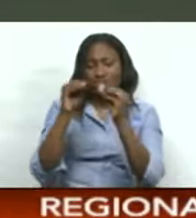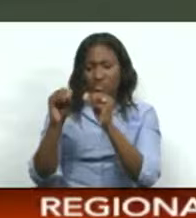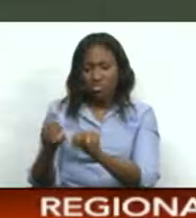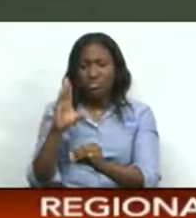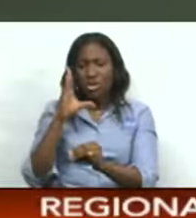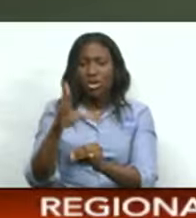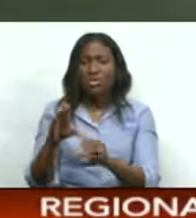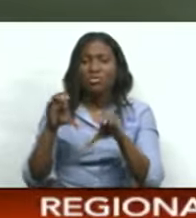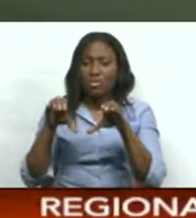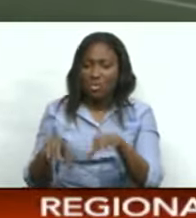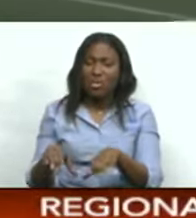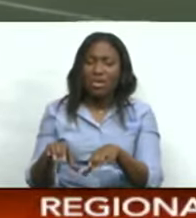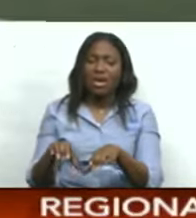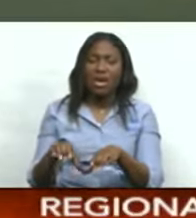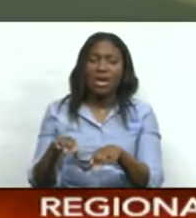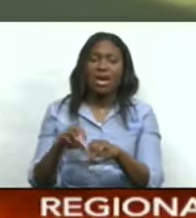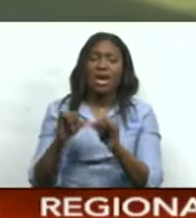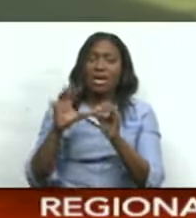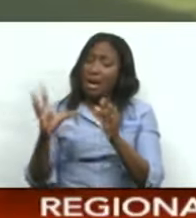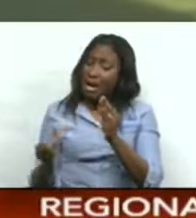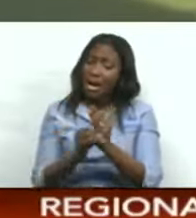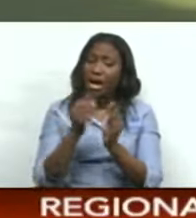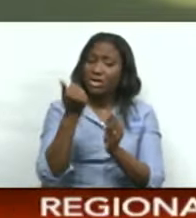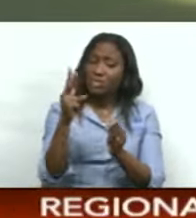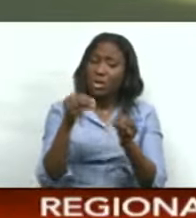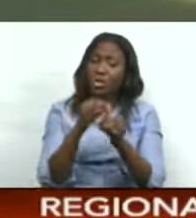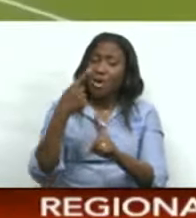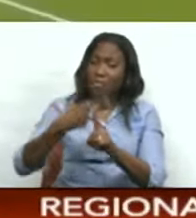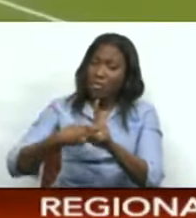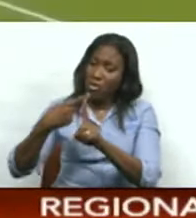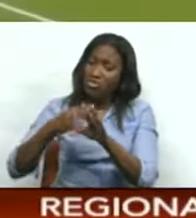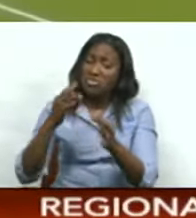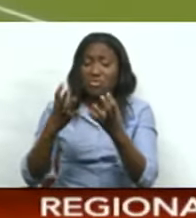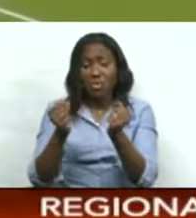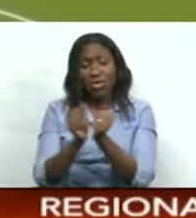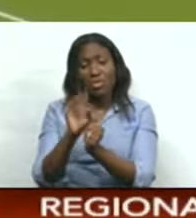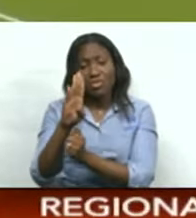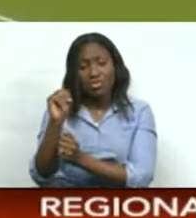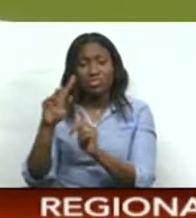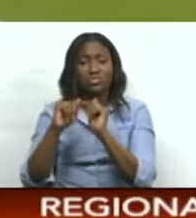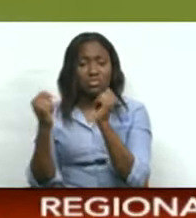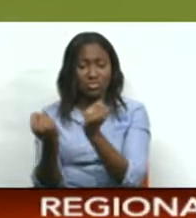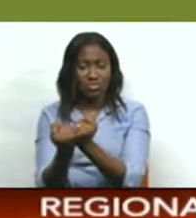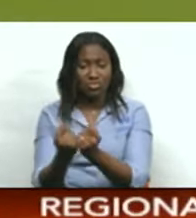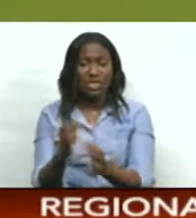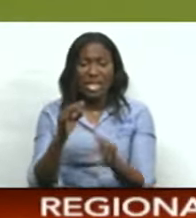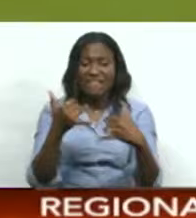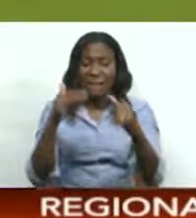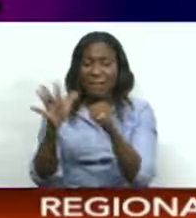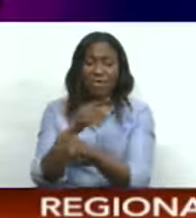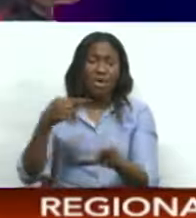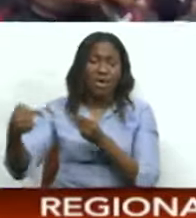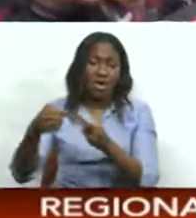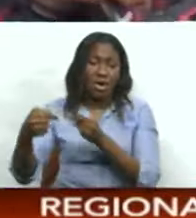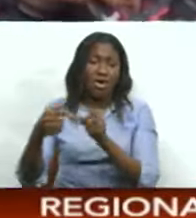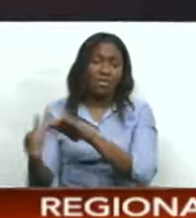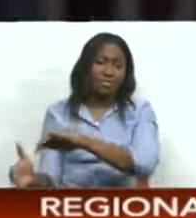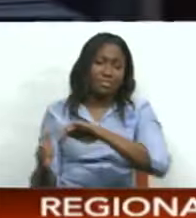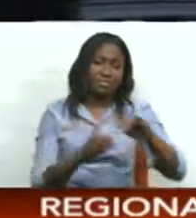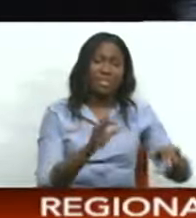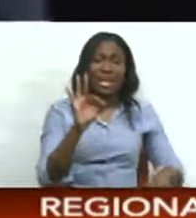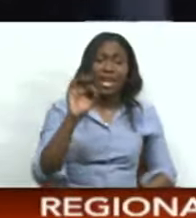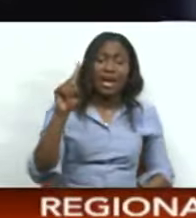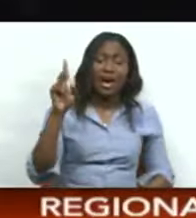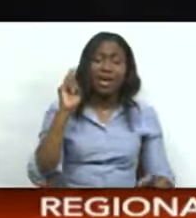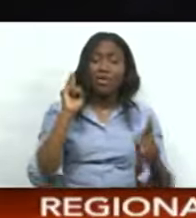which he could activate a new 12-month contract at Bayern if he played a certain number of games for the Bavarians. In Formula One